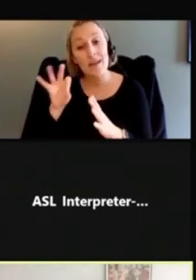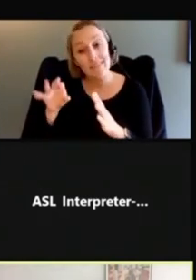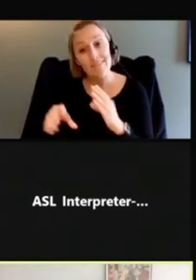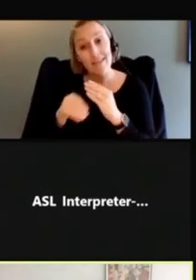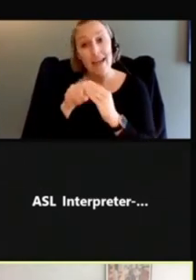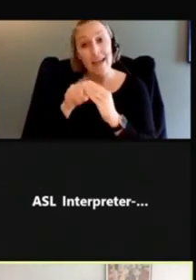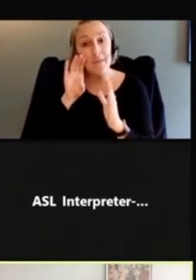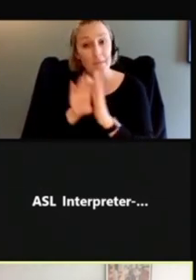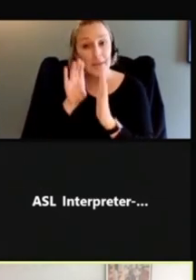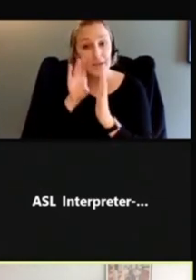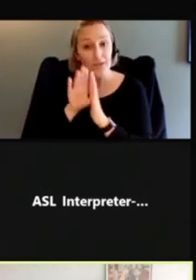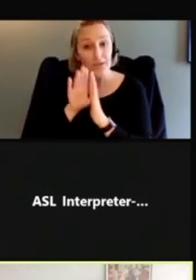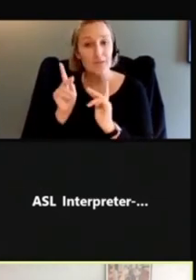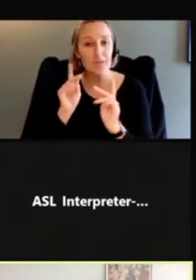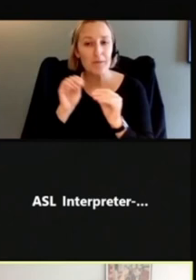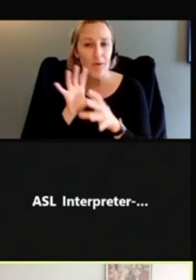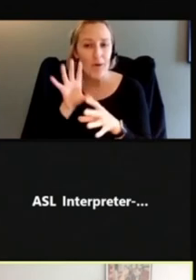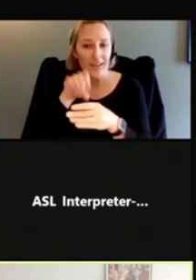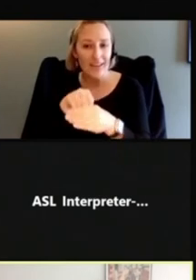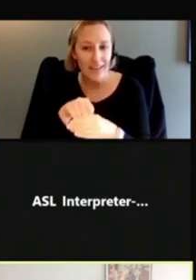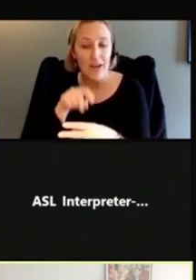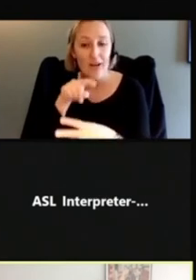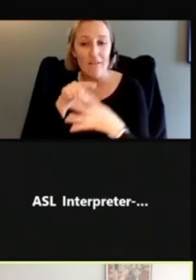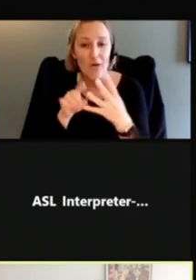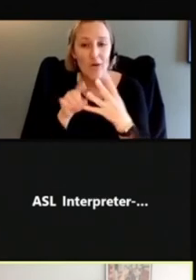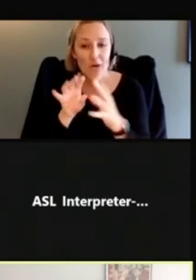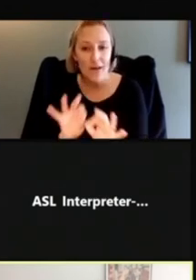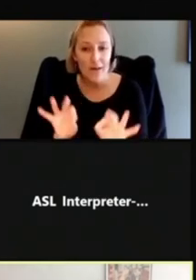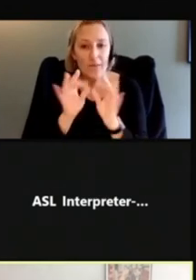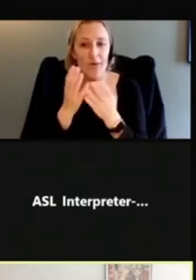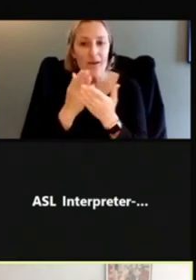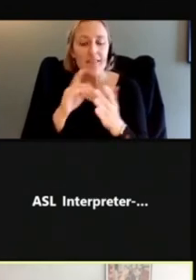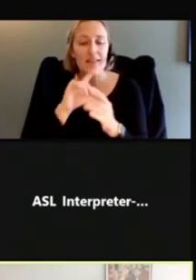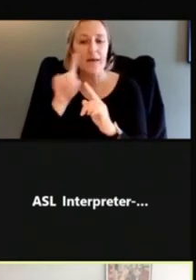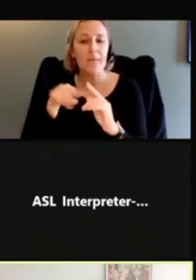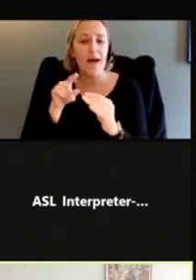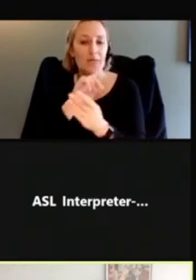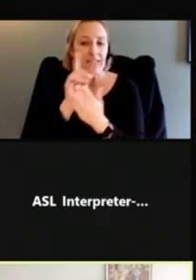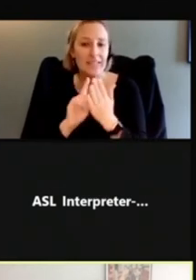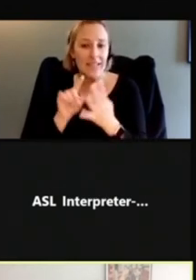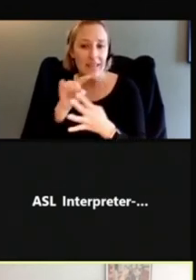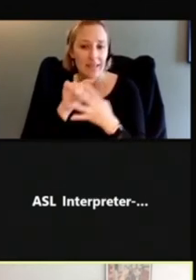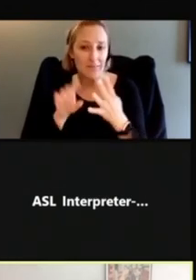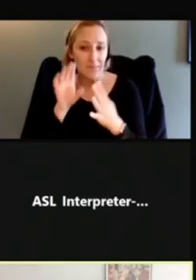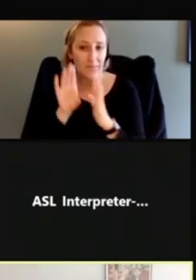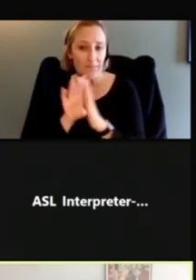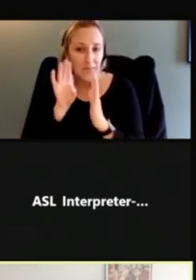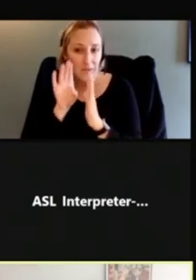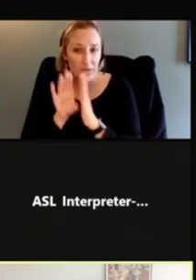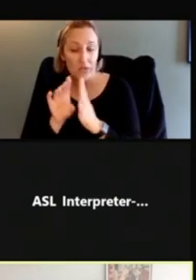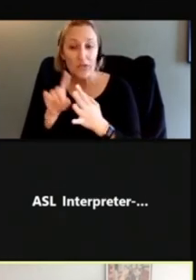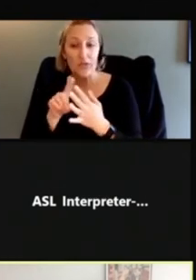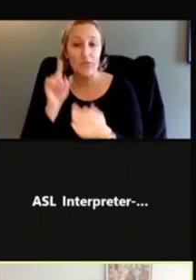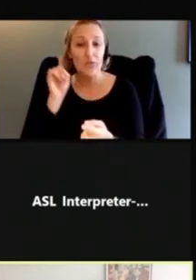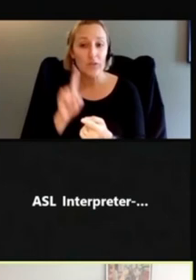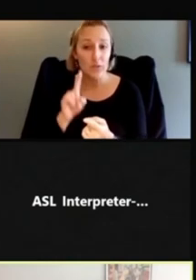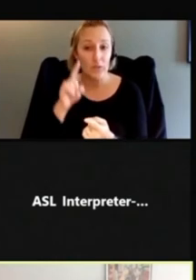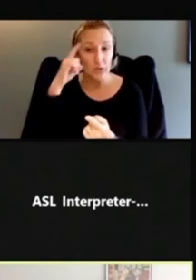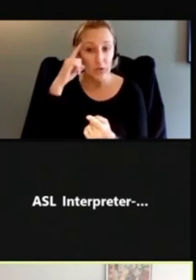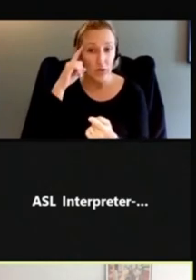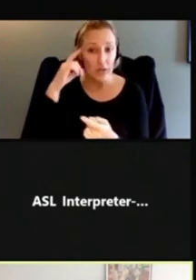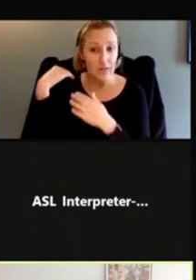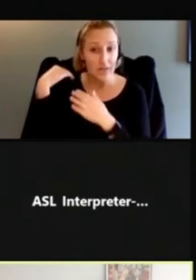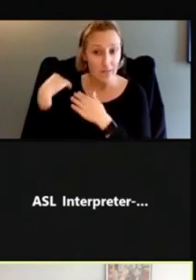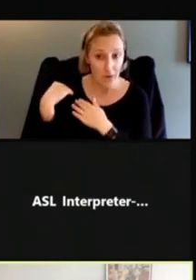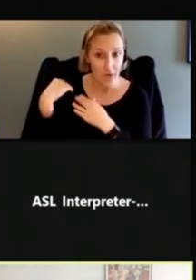And the four main takeaways to remember about designing pictograms were reducing our cognitive load, keeping things